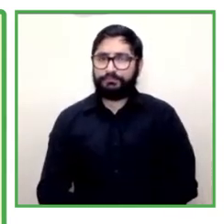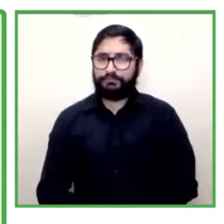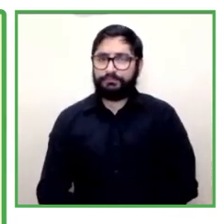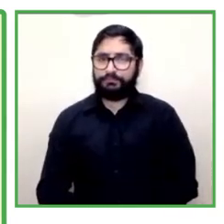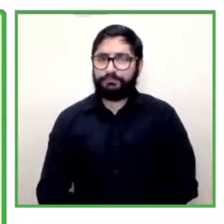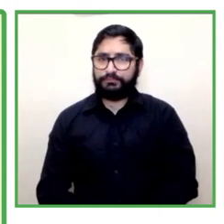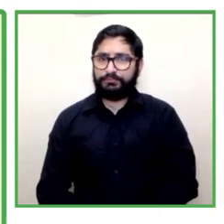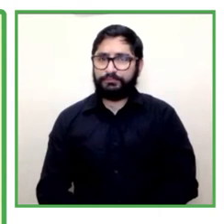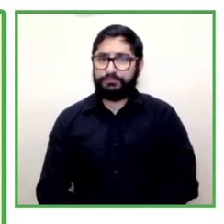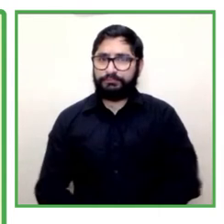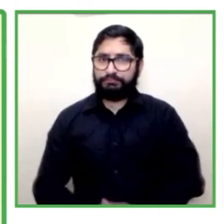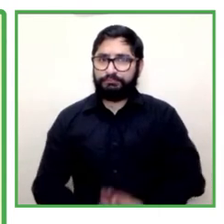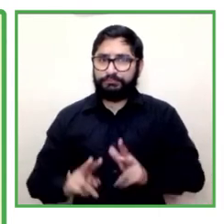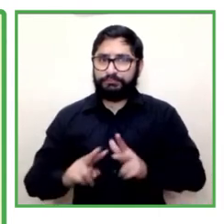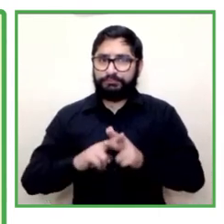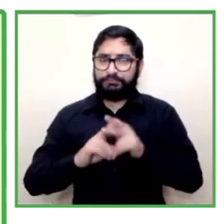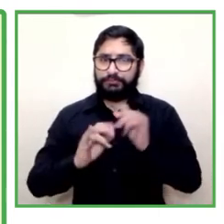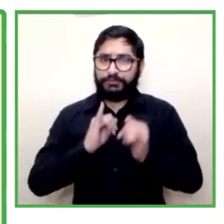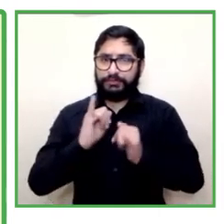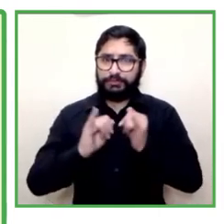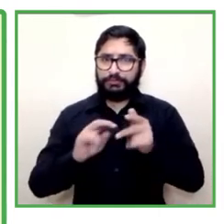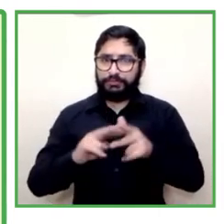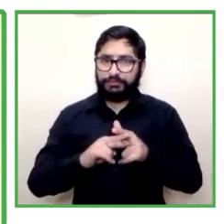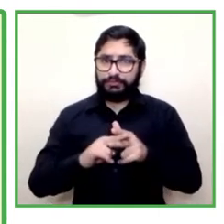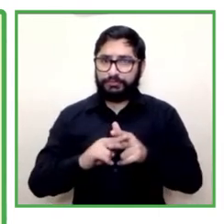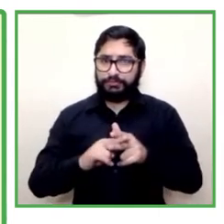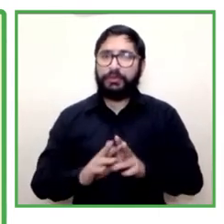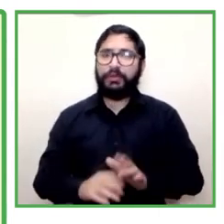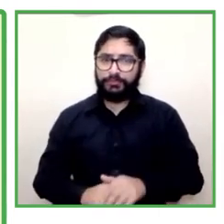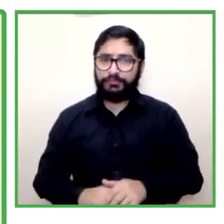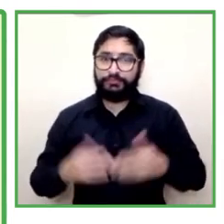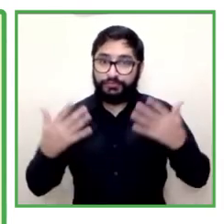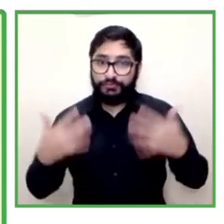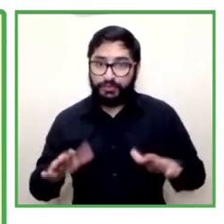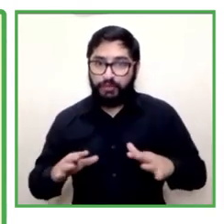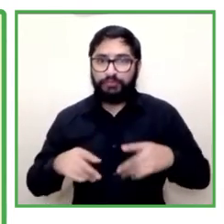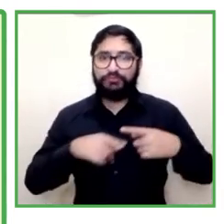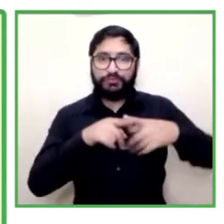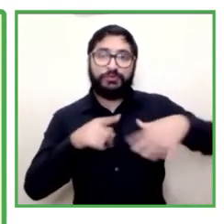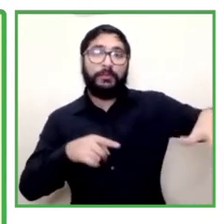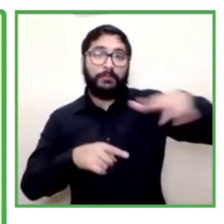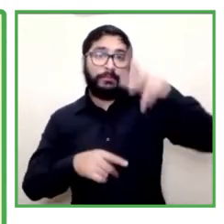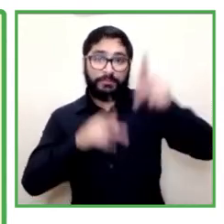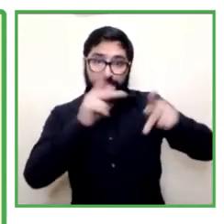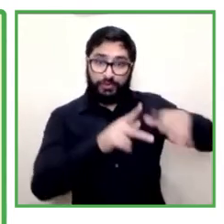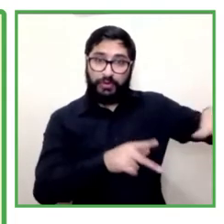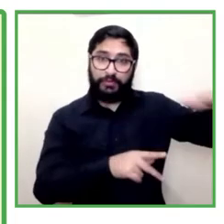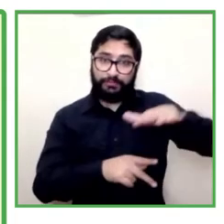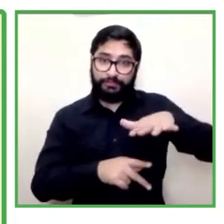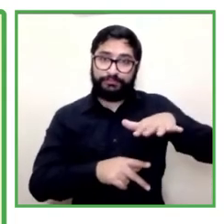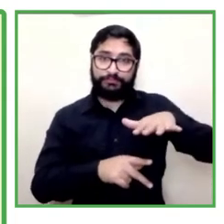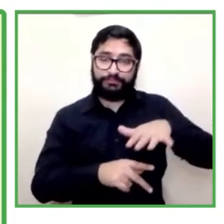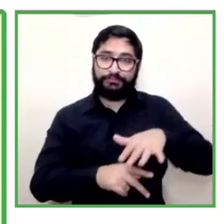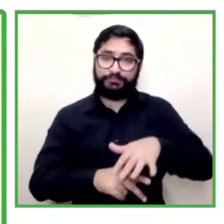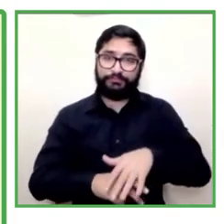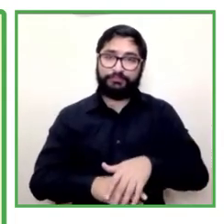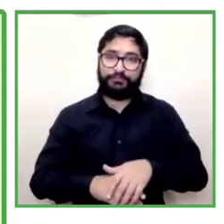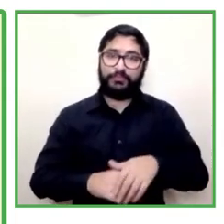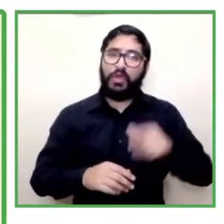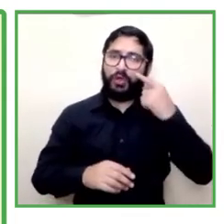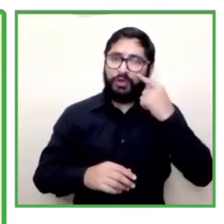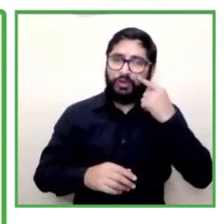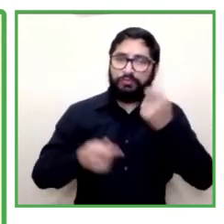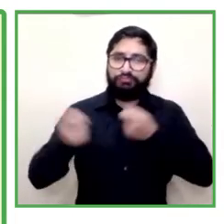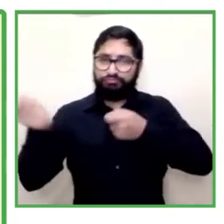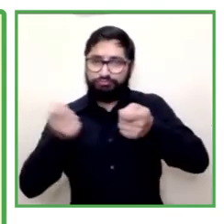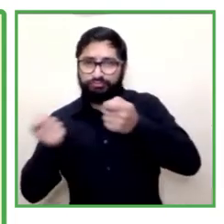can others generating bonds of trust knowing the business defining roles different